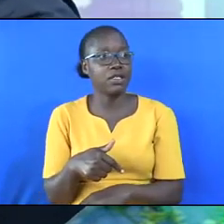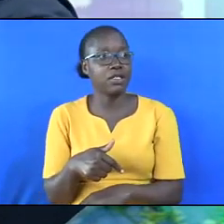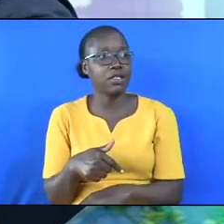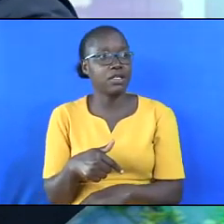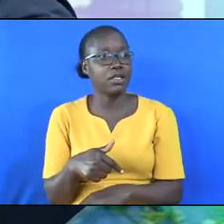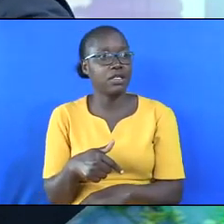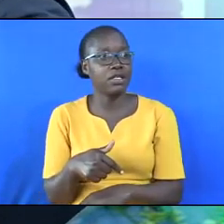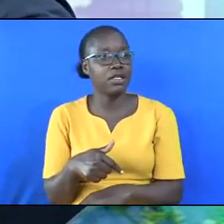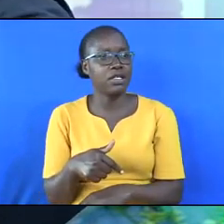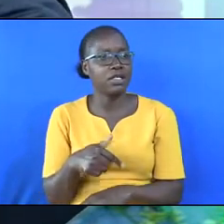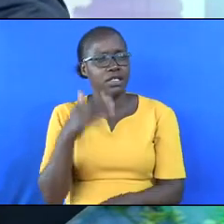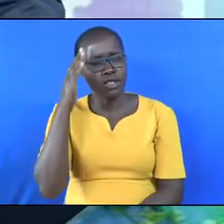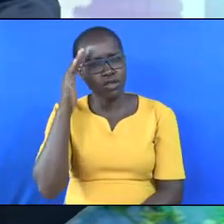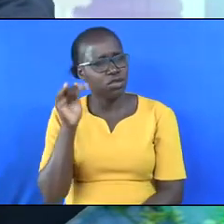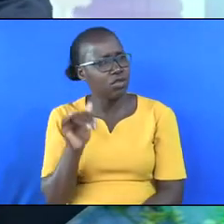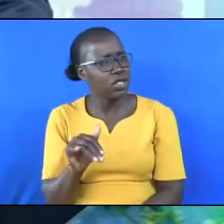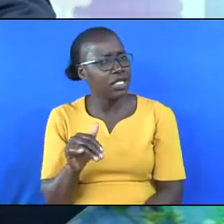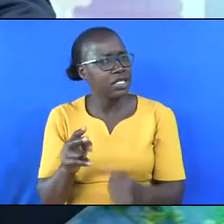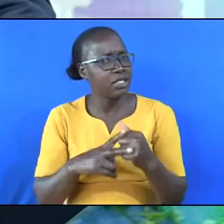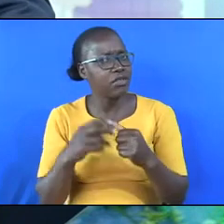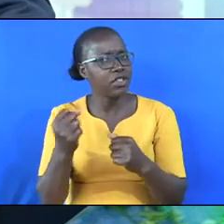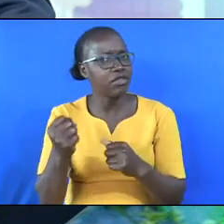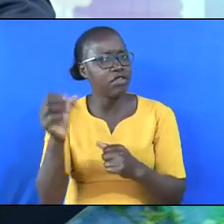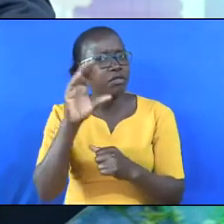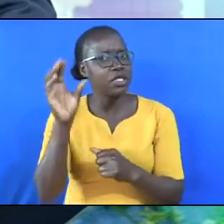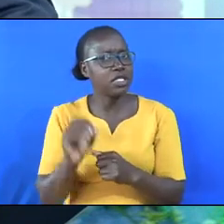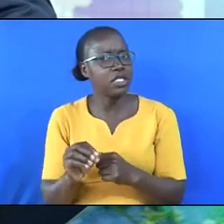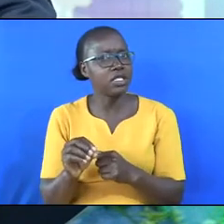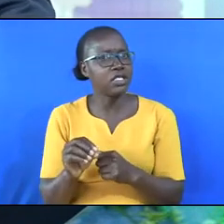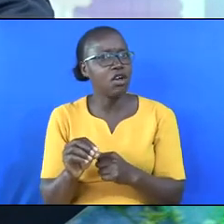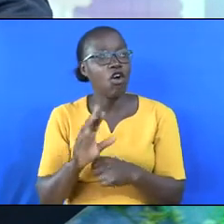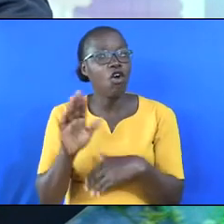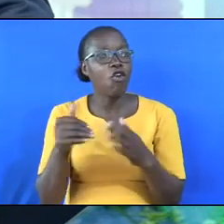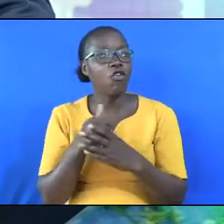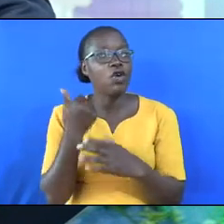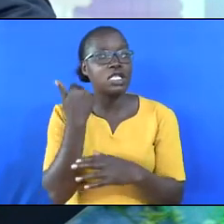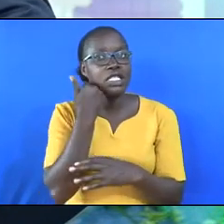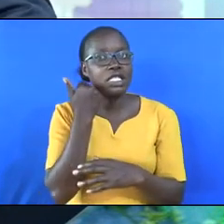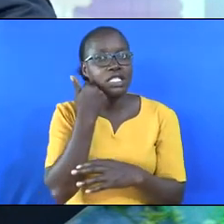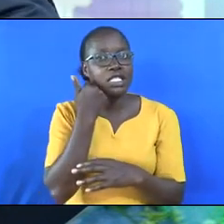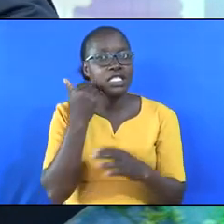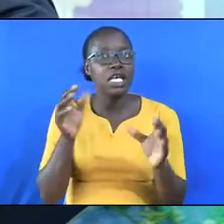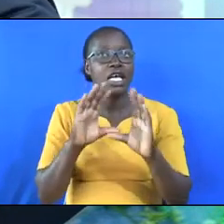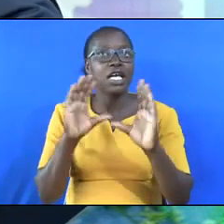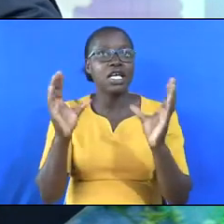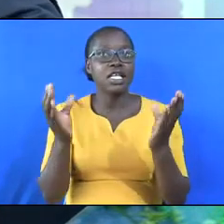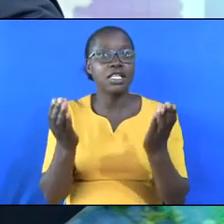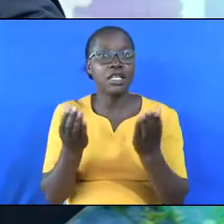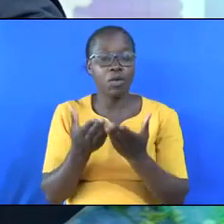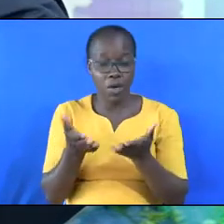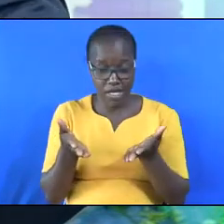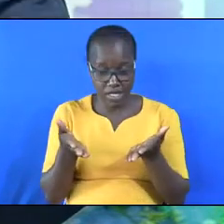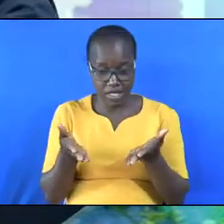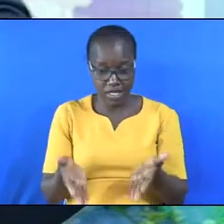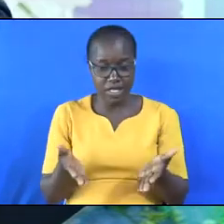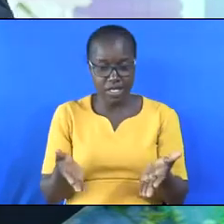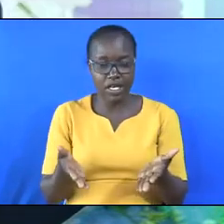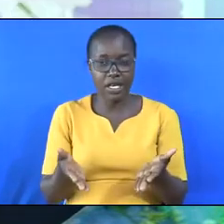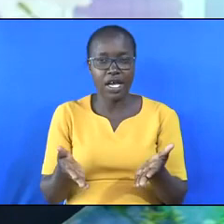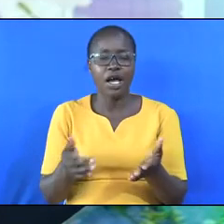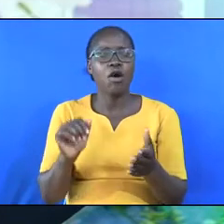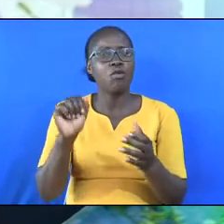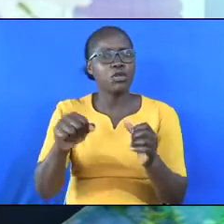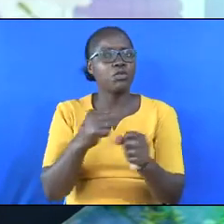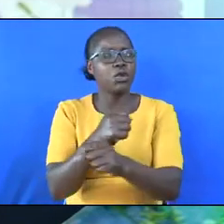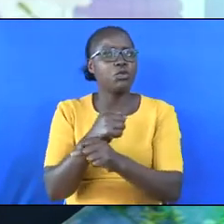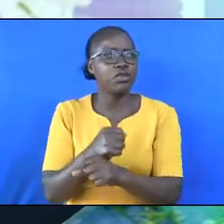Do you know that 75% of diseases in this world are preventable? And the number